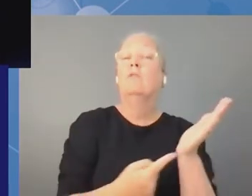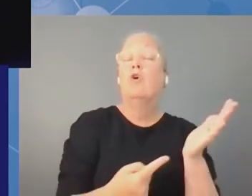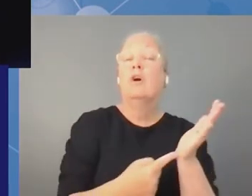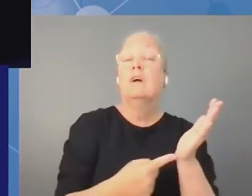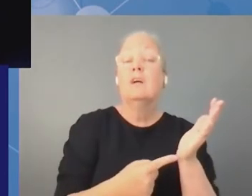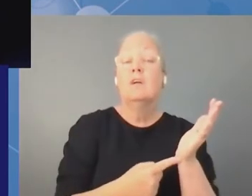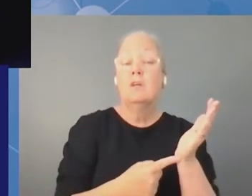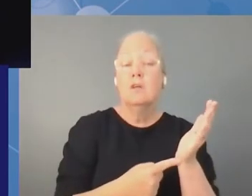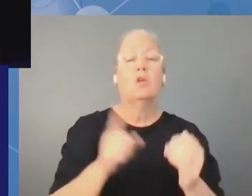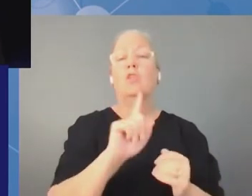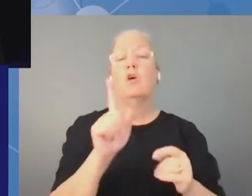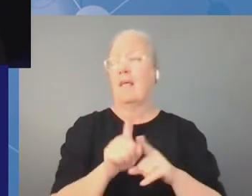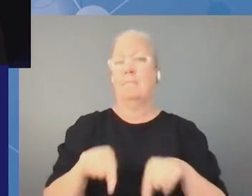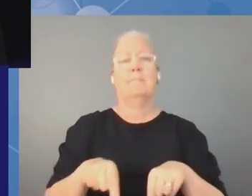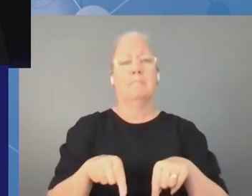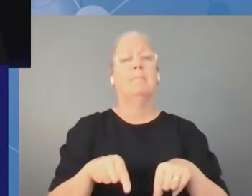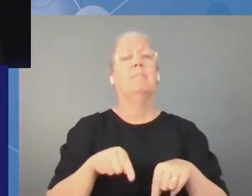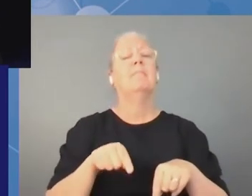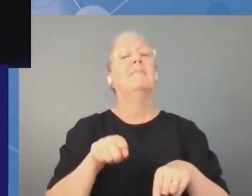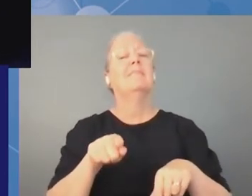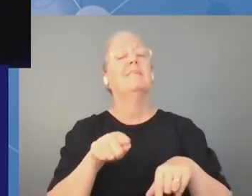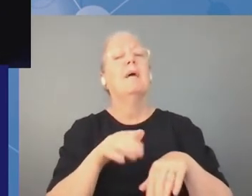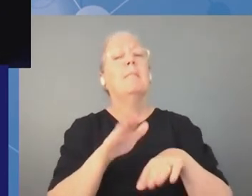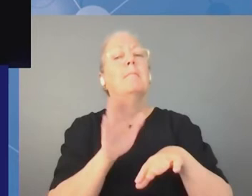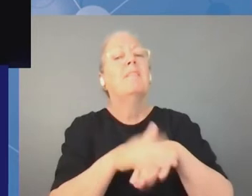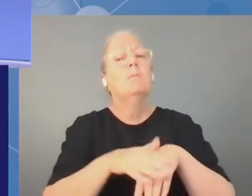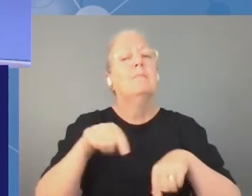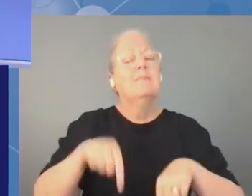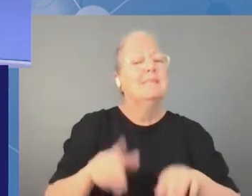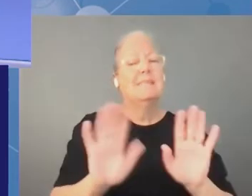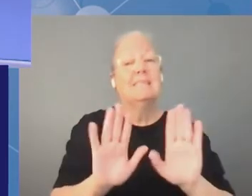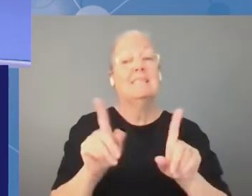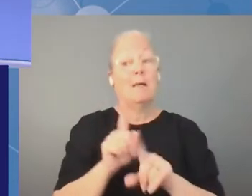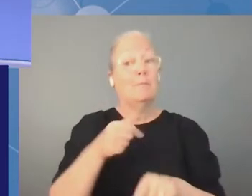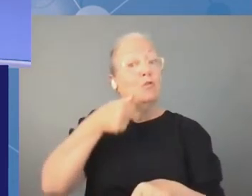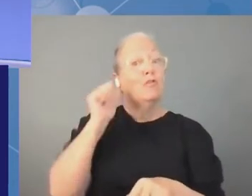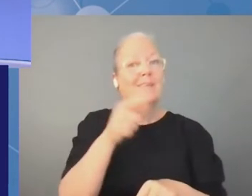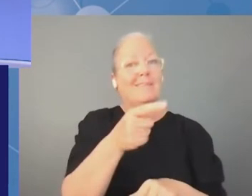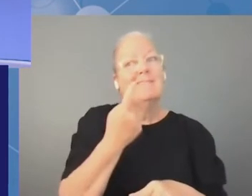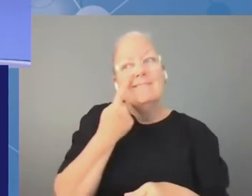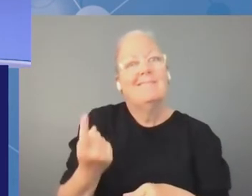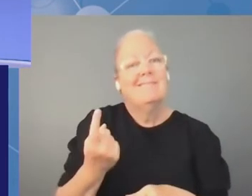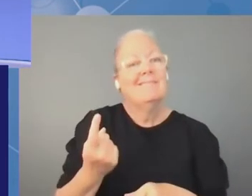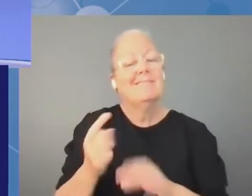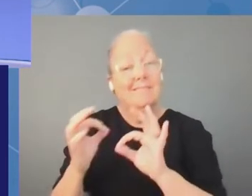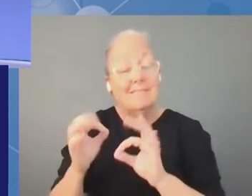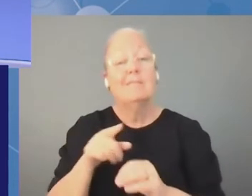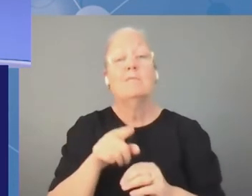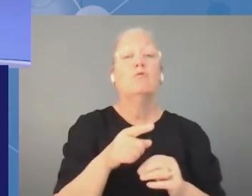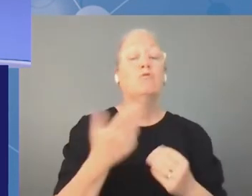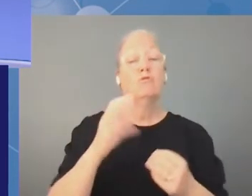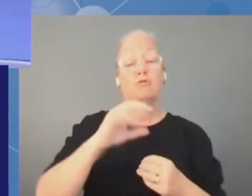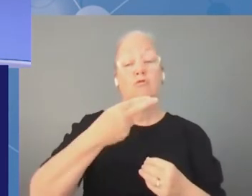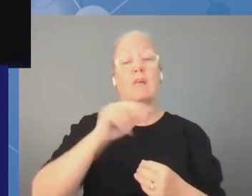like zoom which is also has proven to be also very insecure as we saw yesterday and especially the chart could be done through open standards